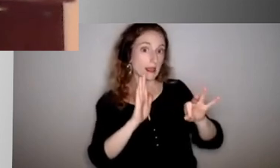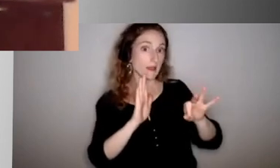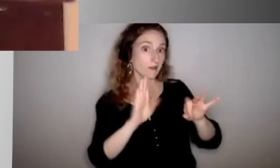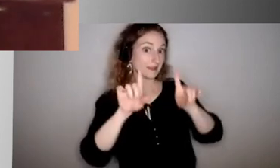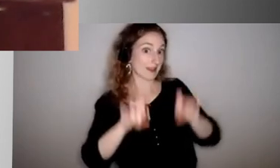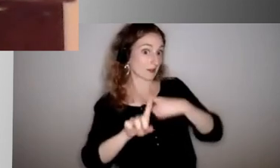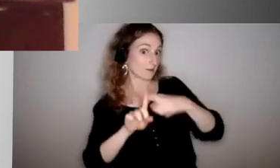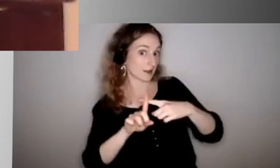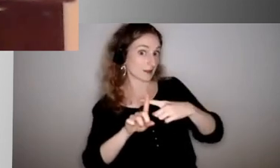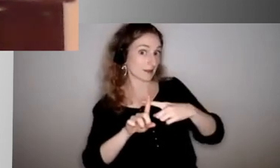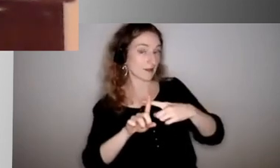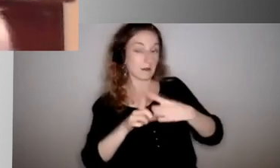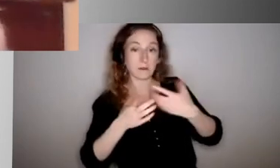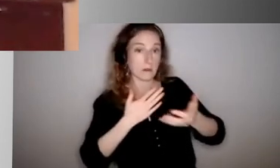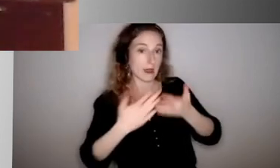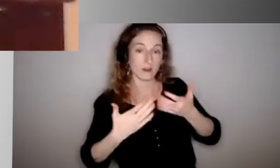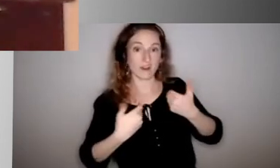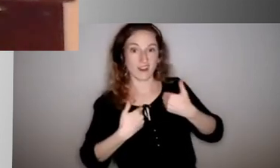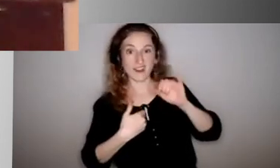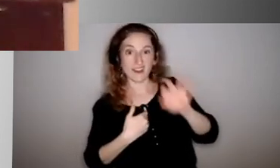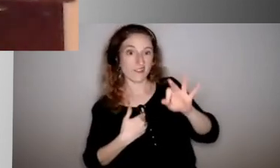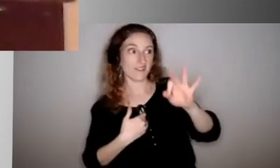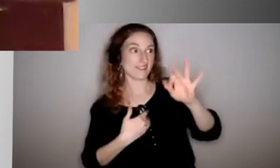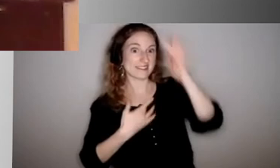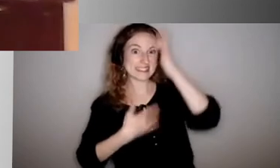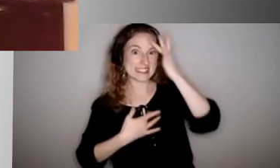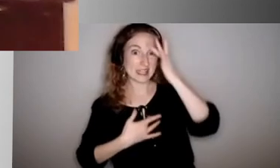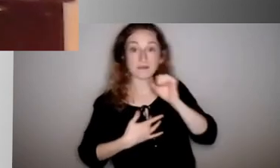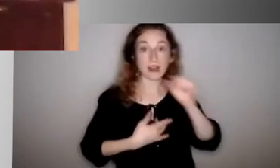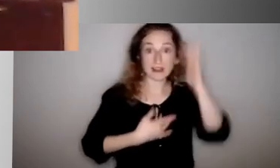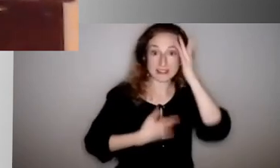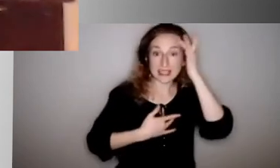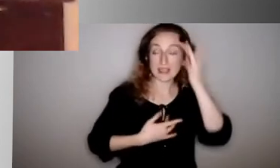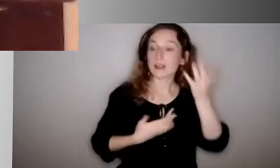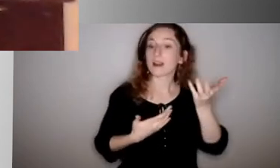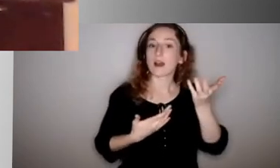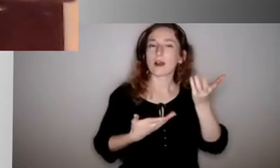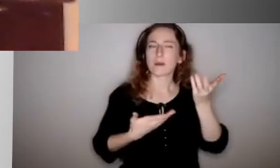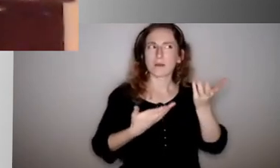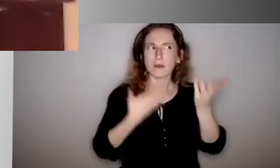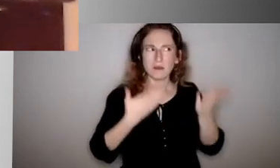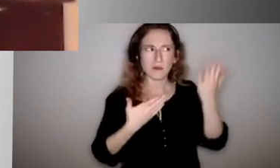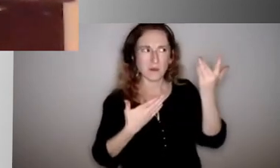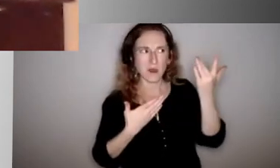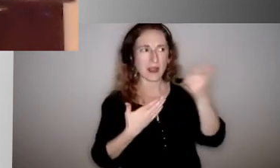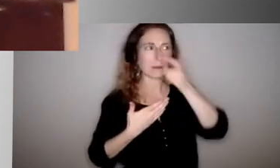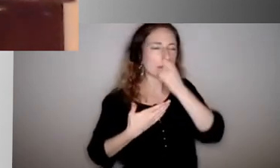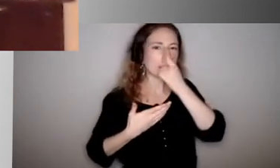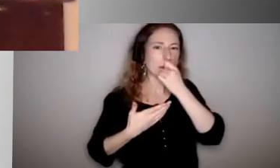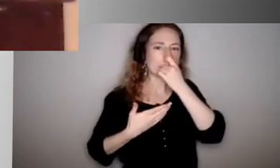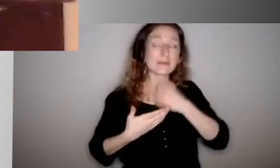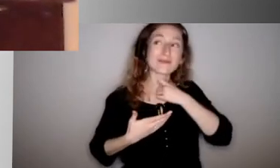that are symptomatic or asymptomatic, those that have had no tests that have other explanations as to why they may have that sniffle or that sore throat.